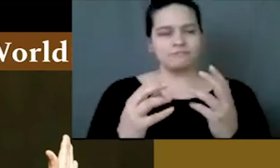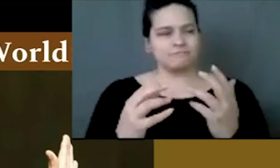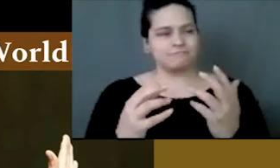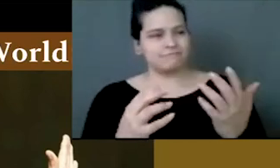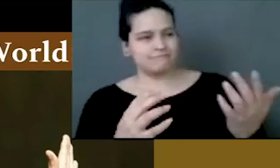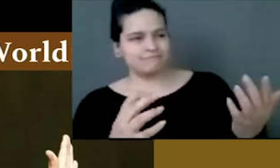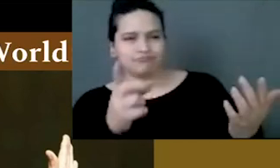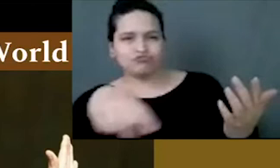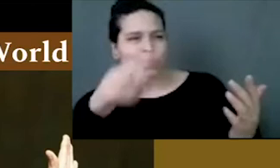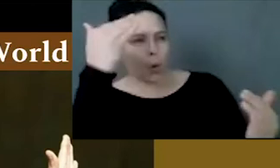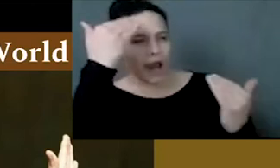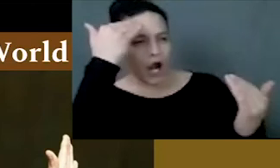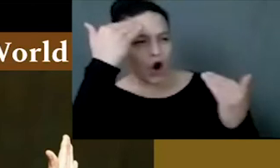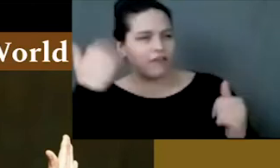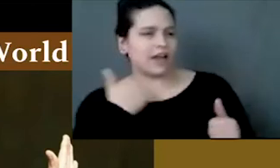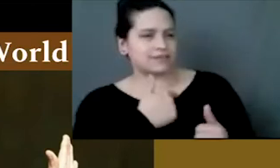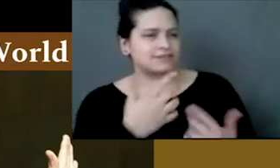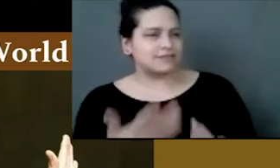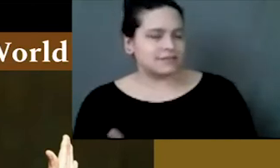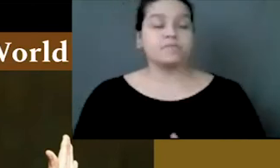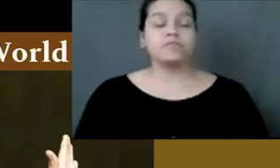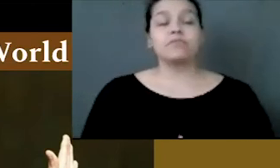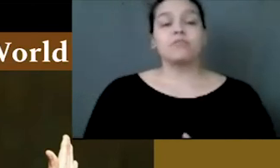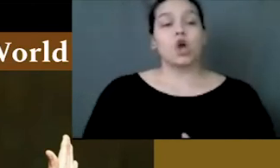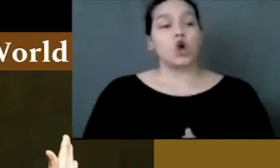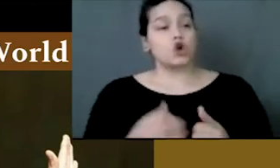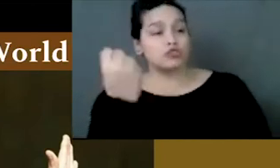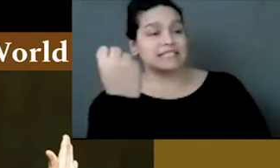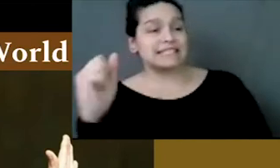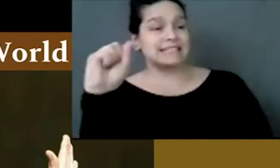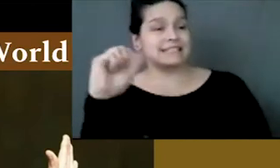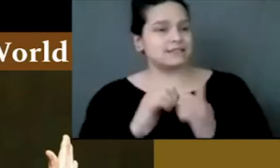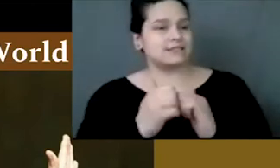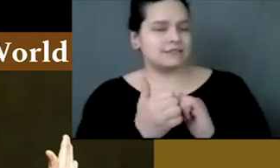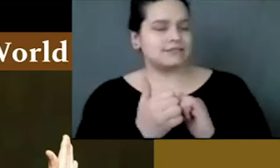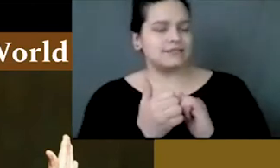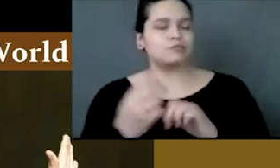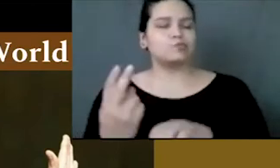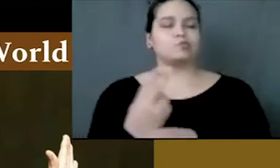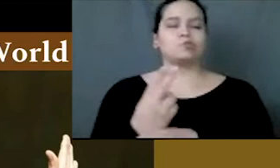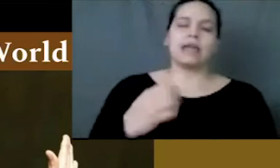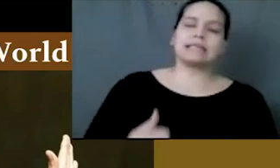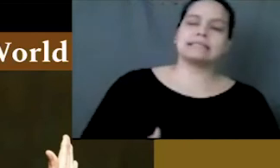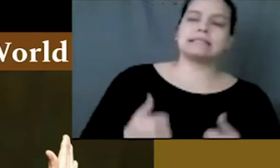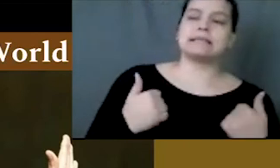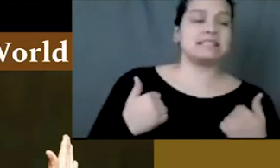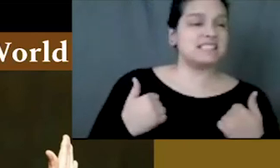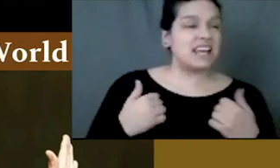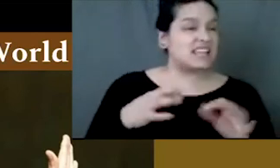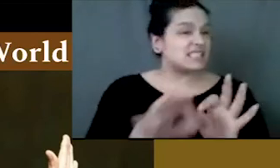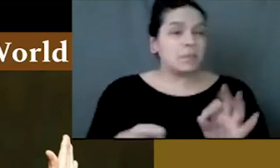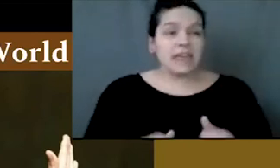can be seen more by non-native, non-indigenous society. So resistance through existence.